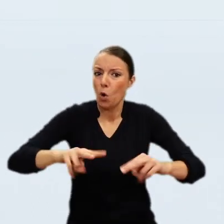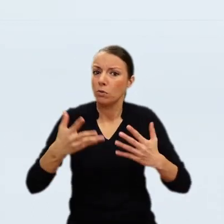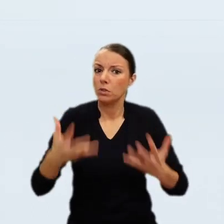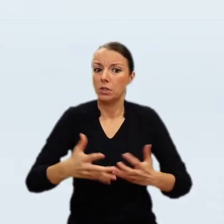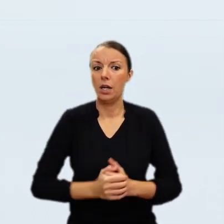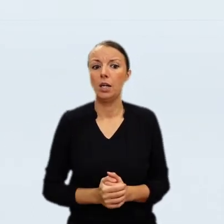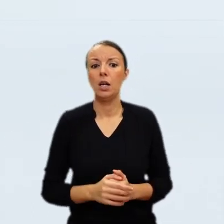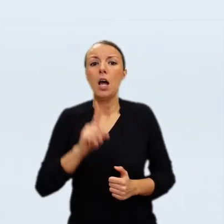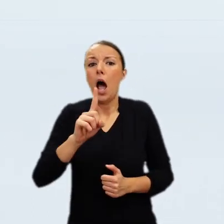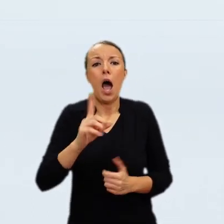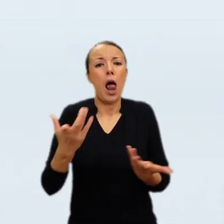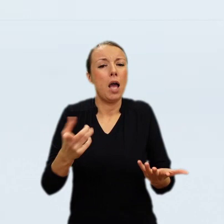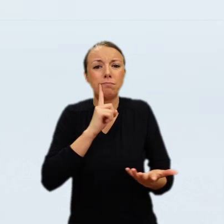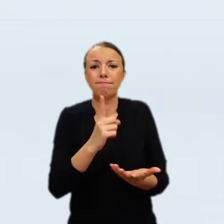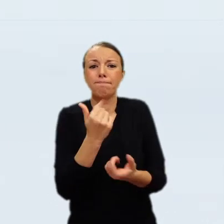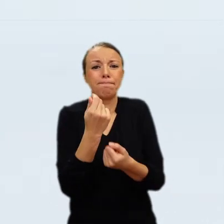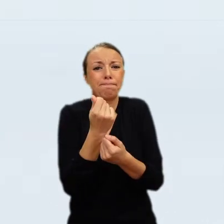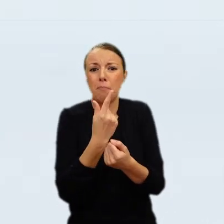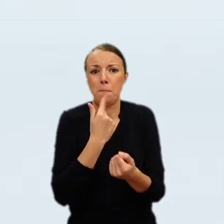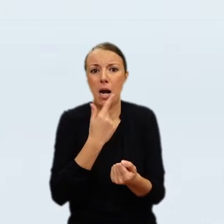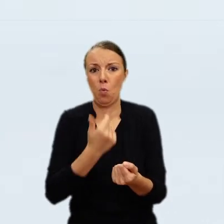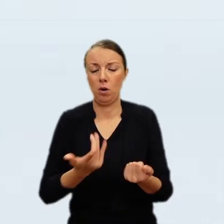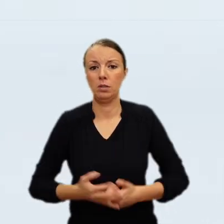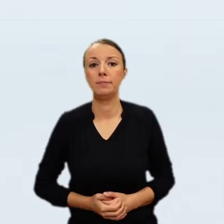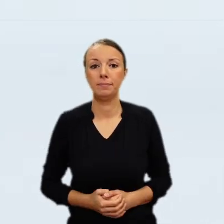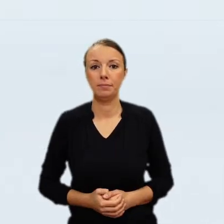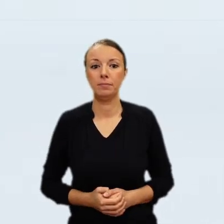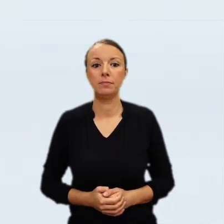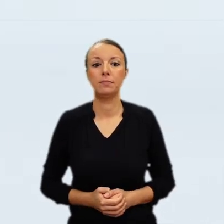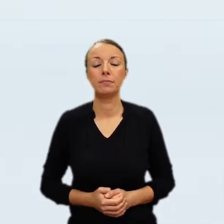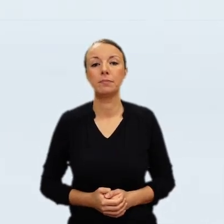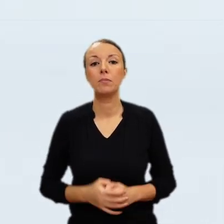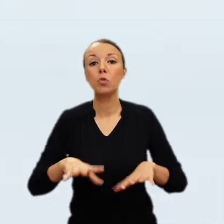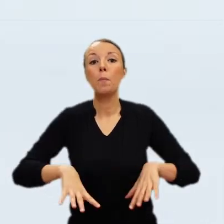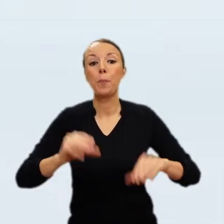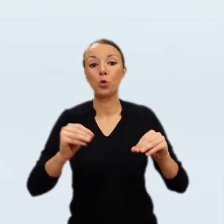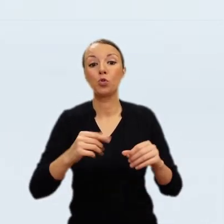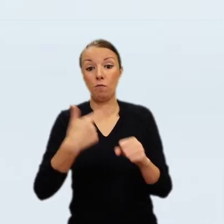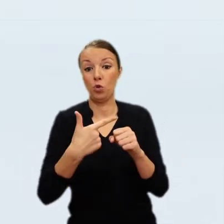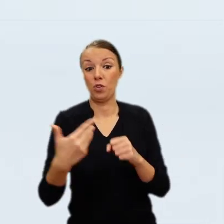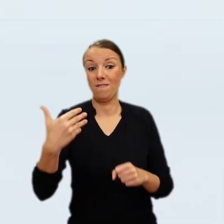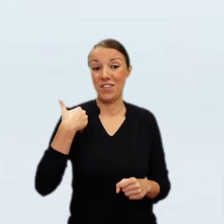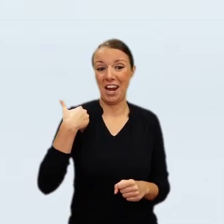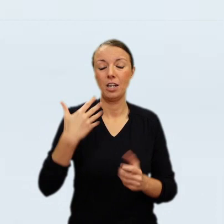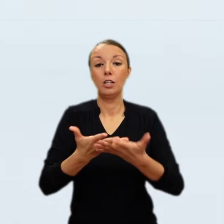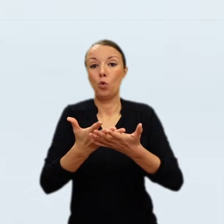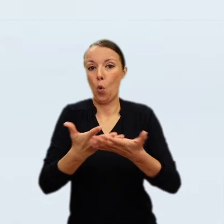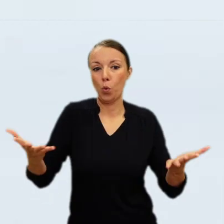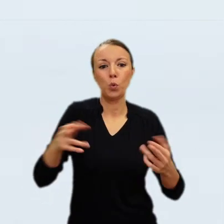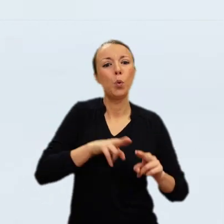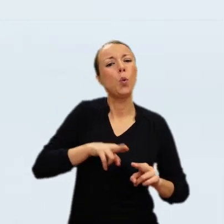Faugus had placed on the painting in 1791. Thanks to the research of Michal Pszigoda, we can now determine that between